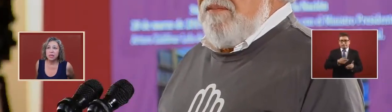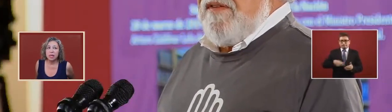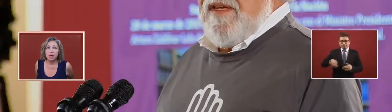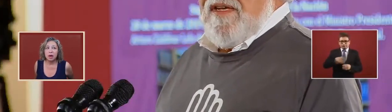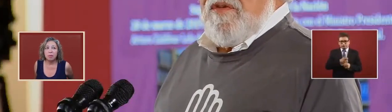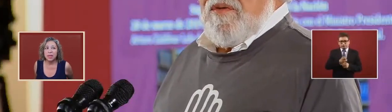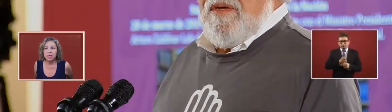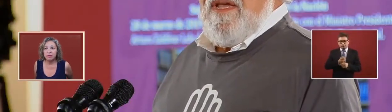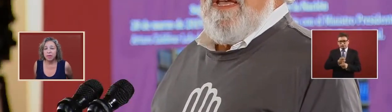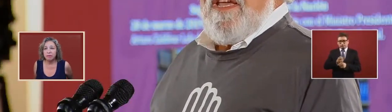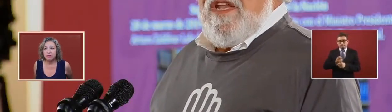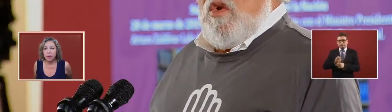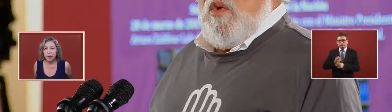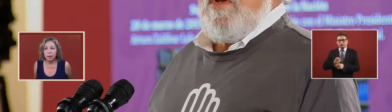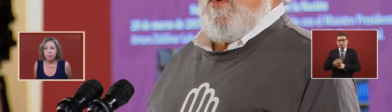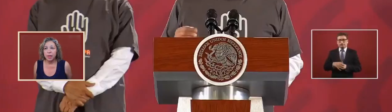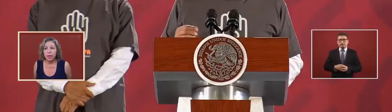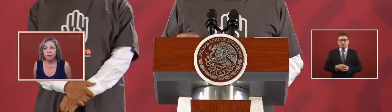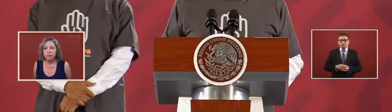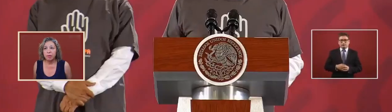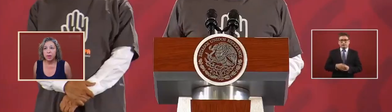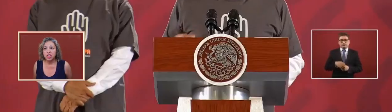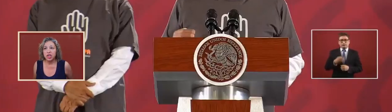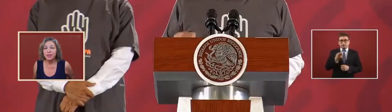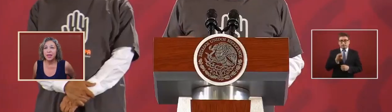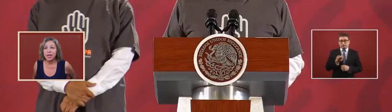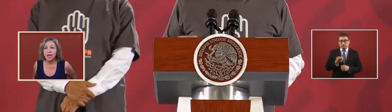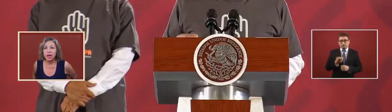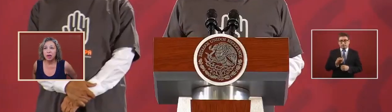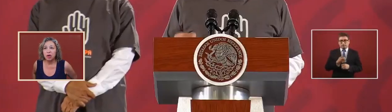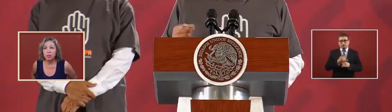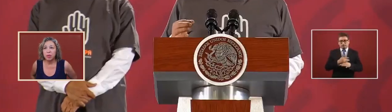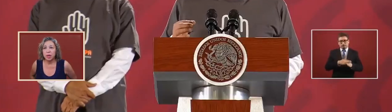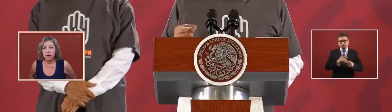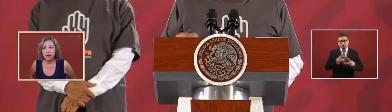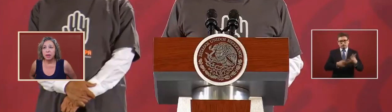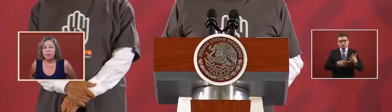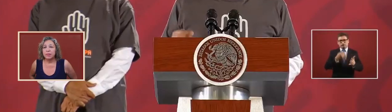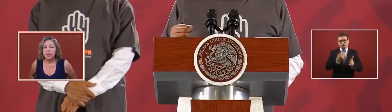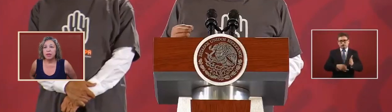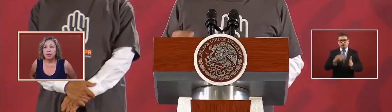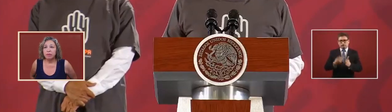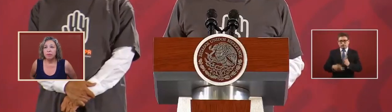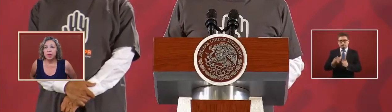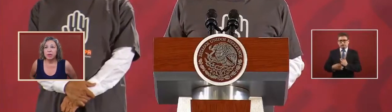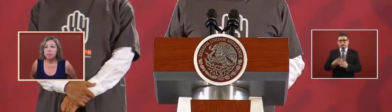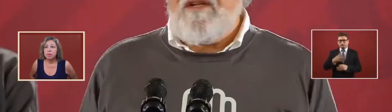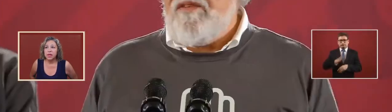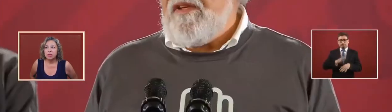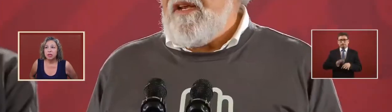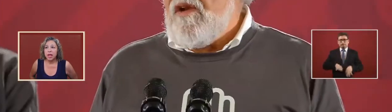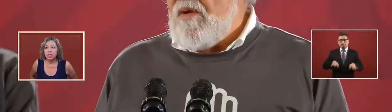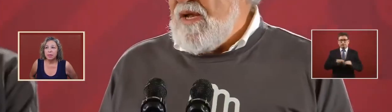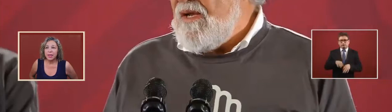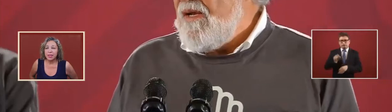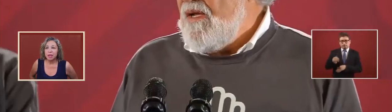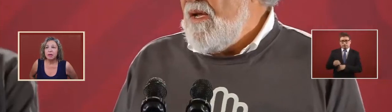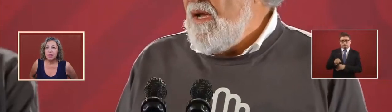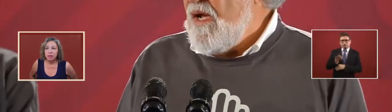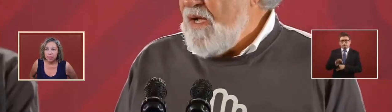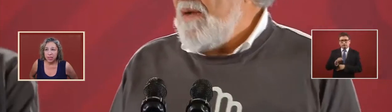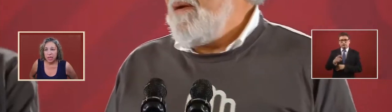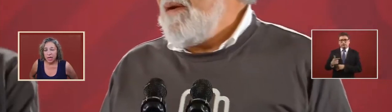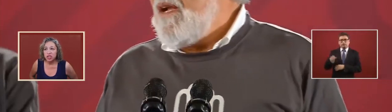there was an omissive information and they did not incorporate the fundamental aspects